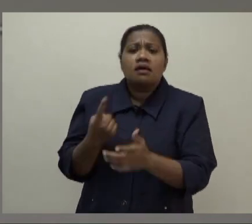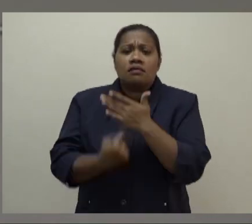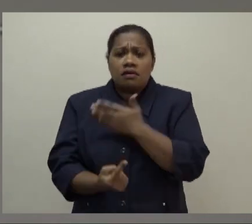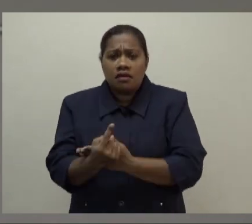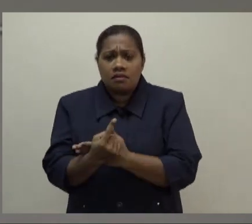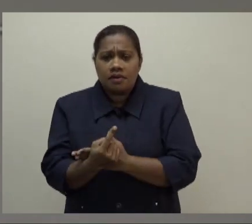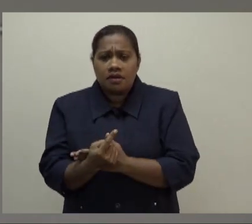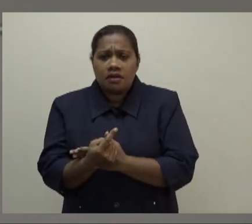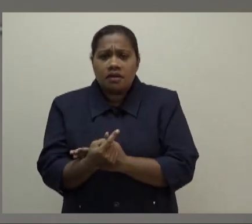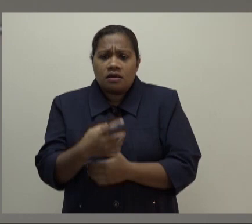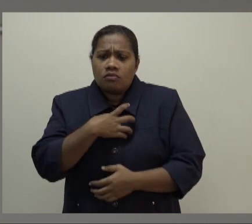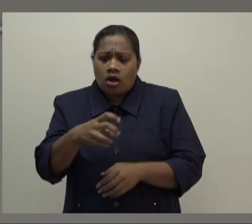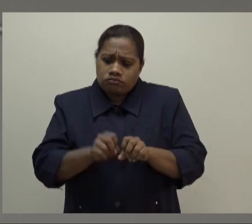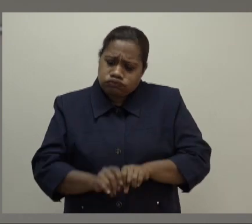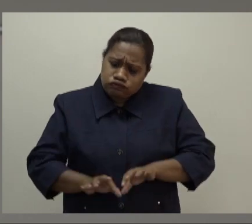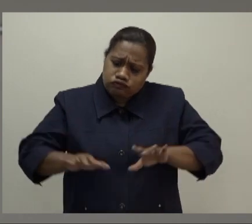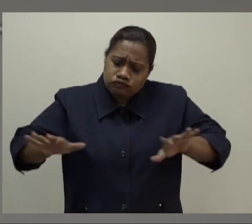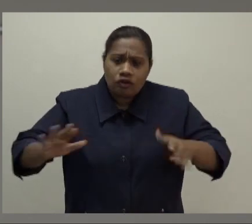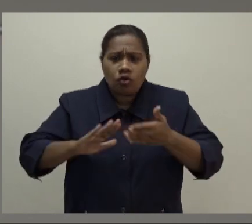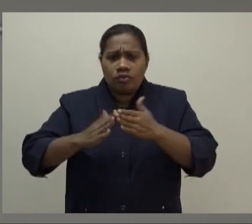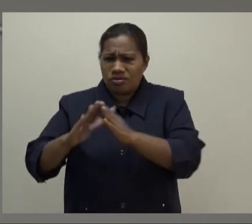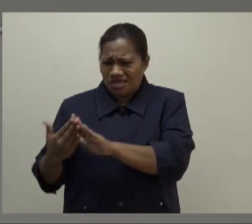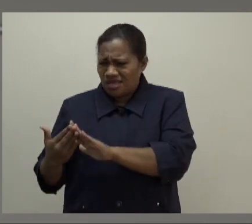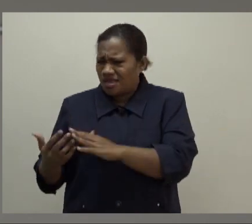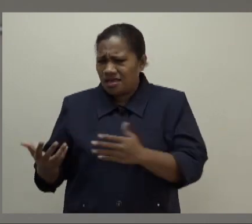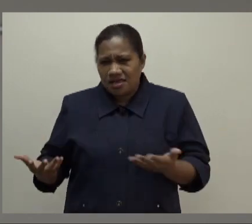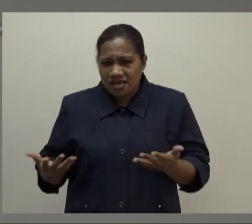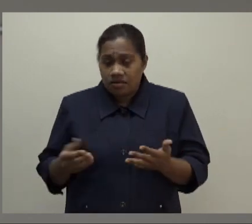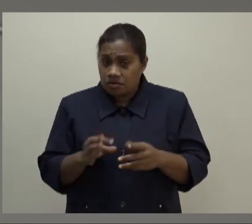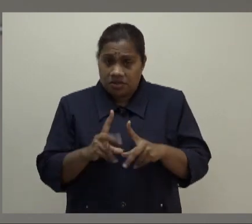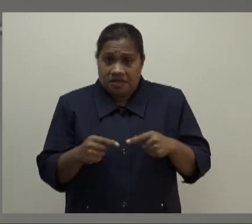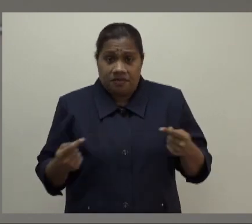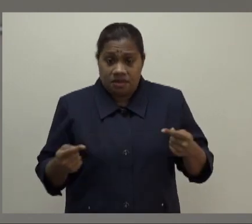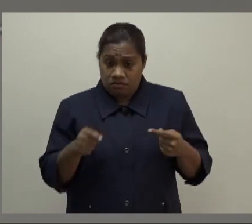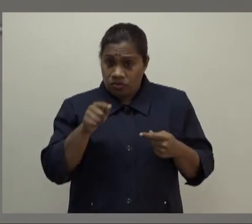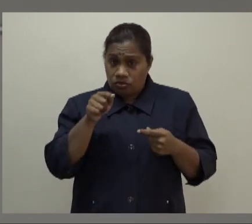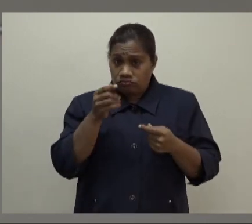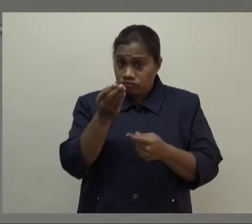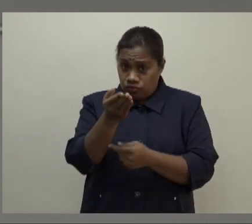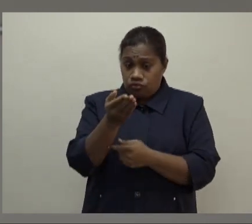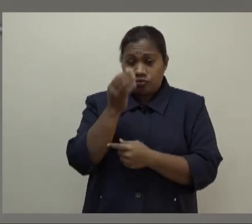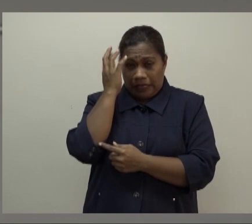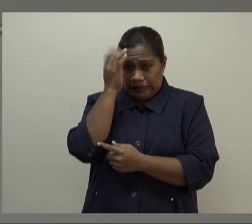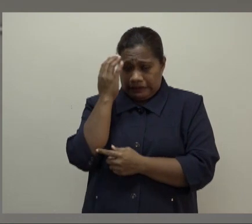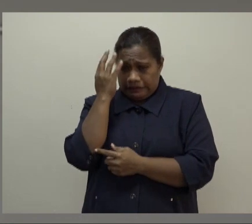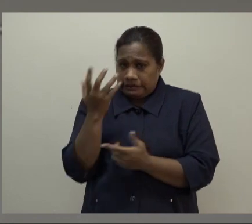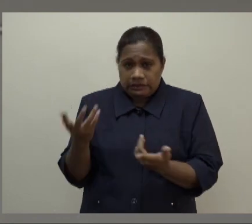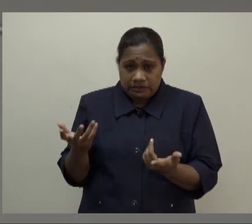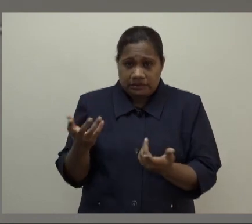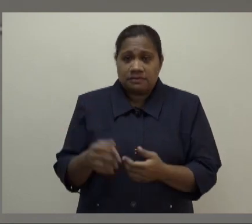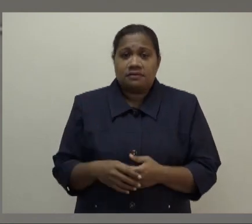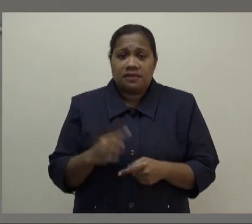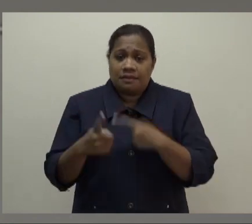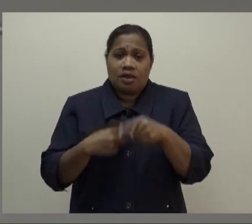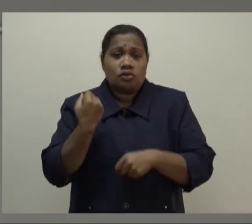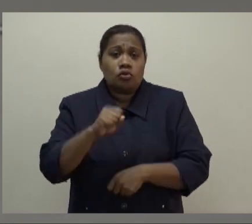community transmission of the virus. is this something that you'll be reconsidering the no jab, no